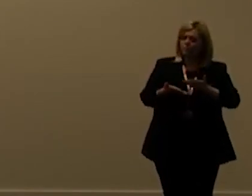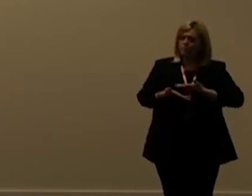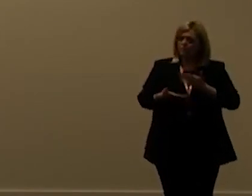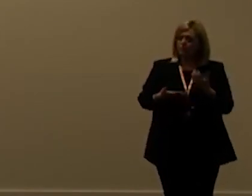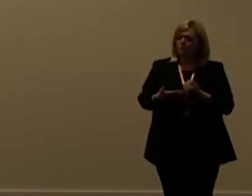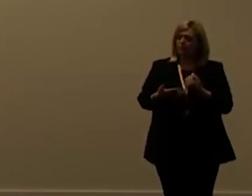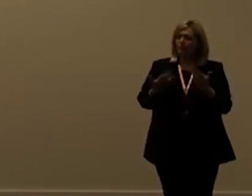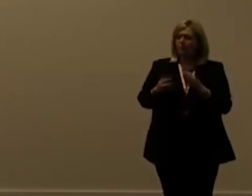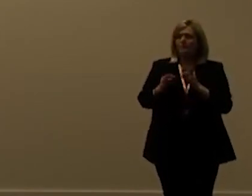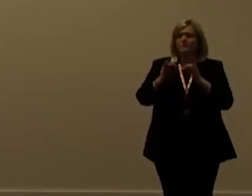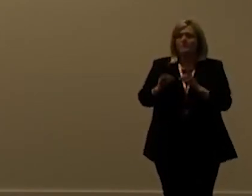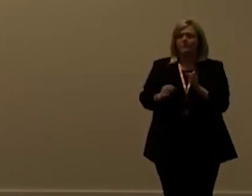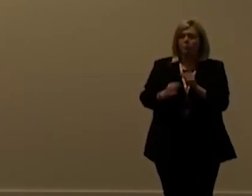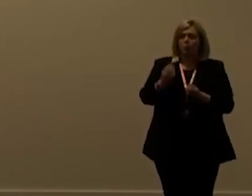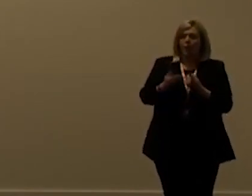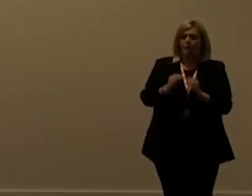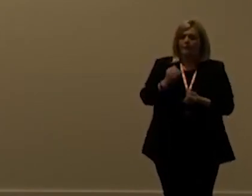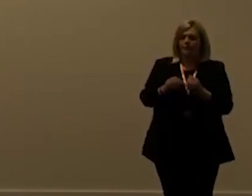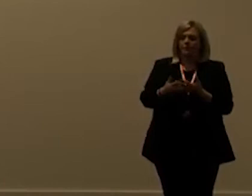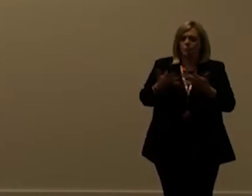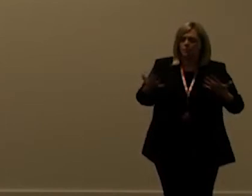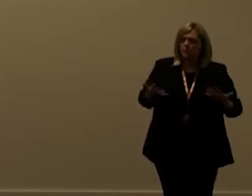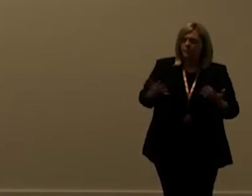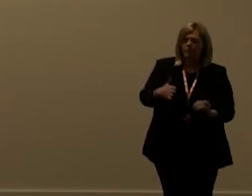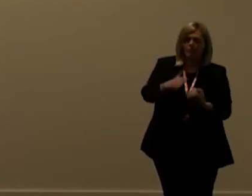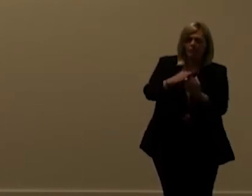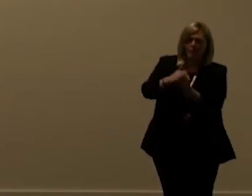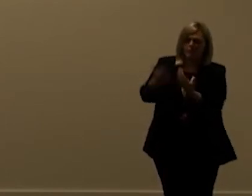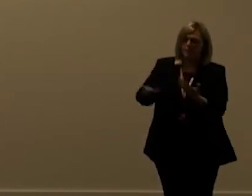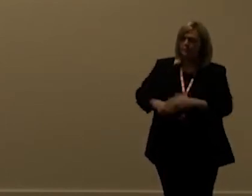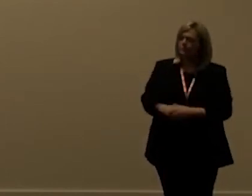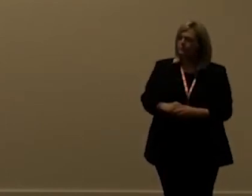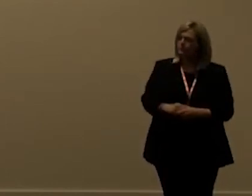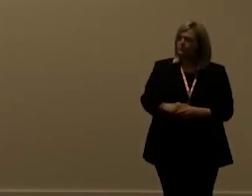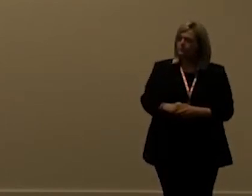specifically what happens if it exceeds uh the limits that's what we were looking at